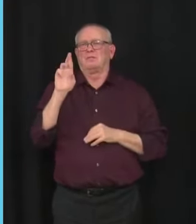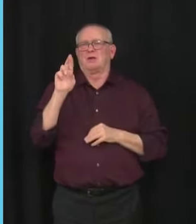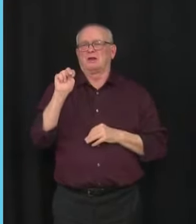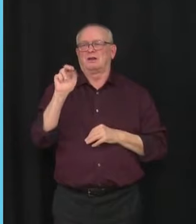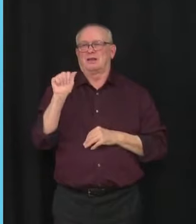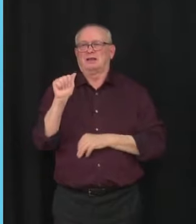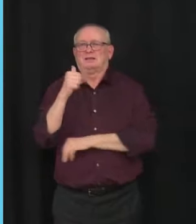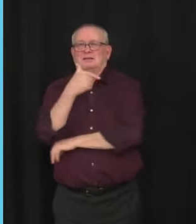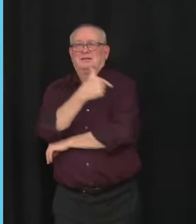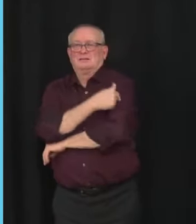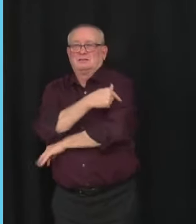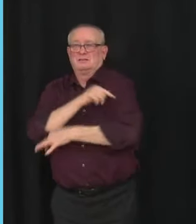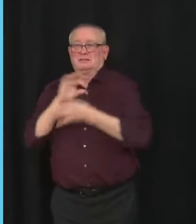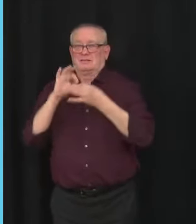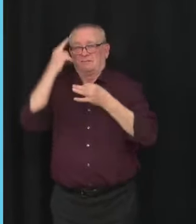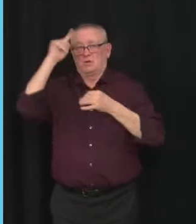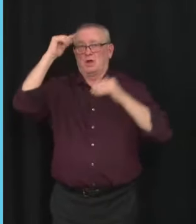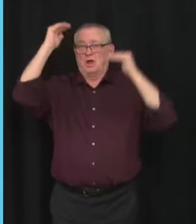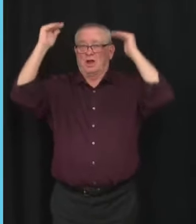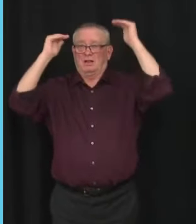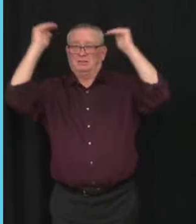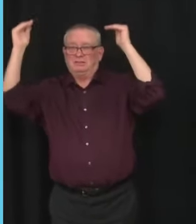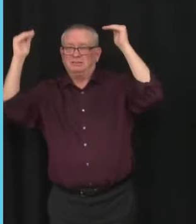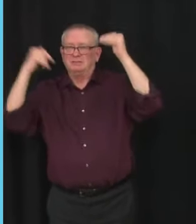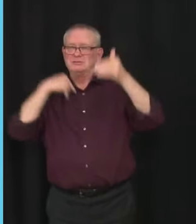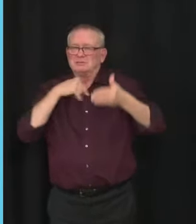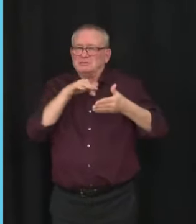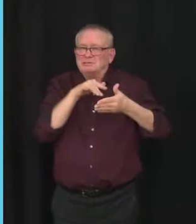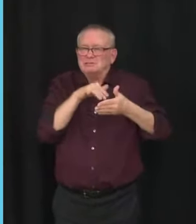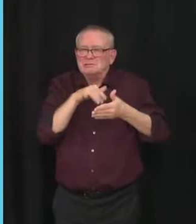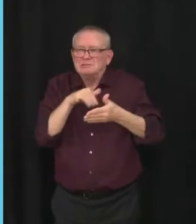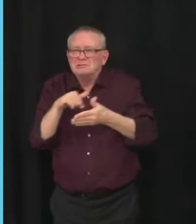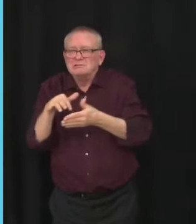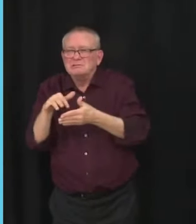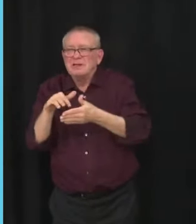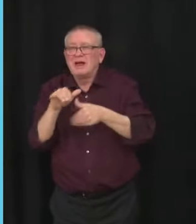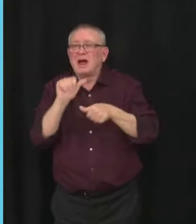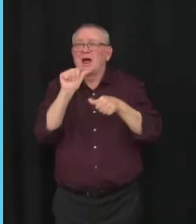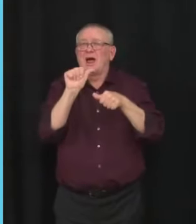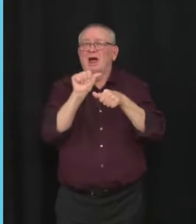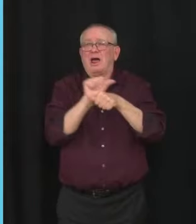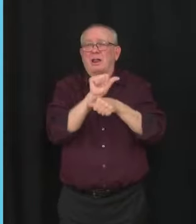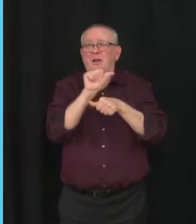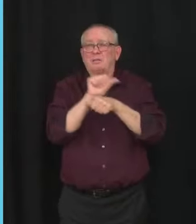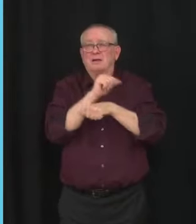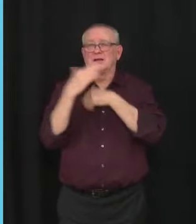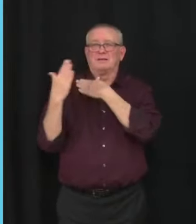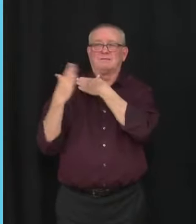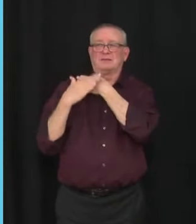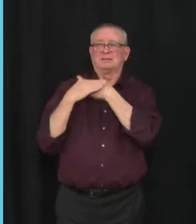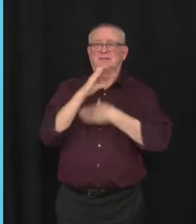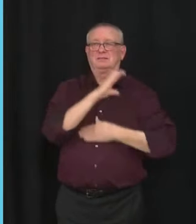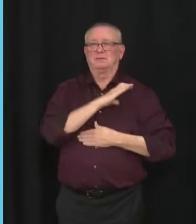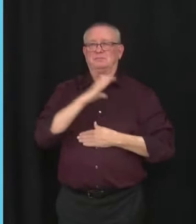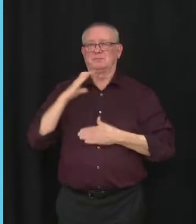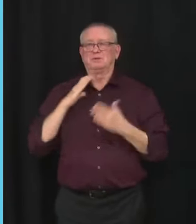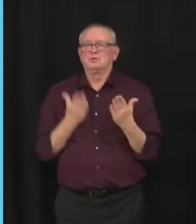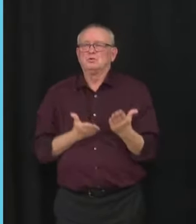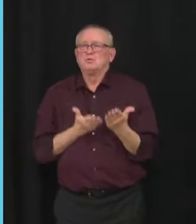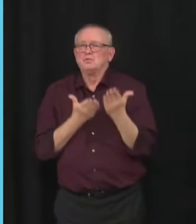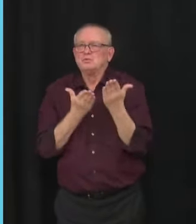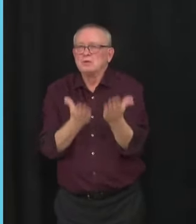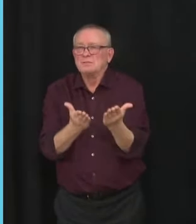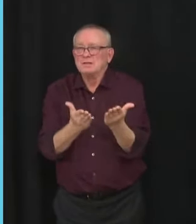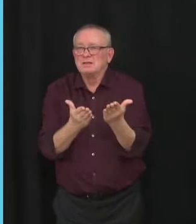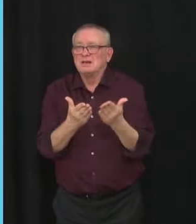Based on emerging evidence, the Alberta Advisory Committee on Immunization has recommended extending the interval between first and second